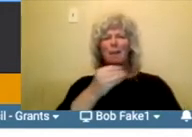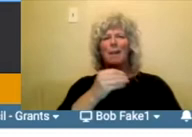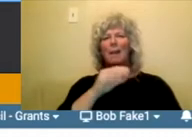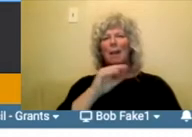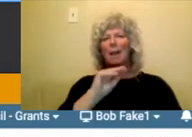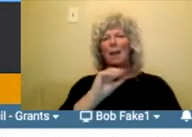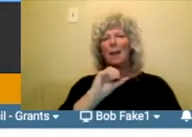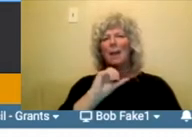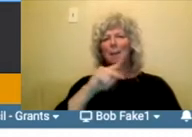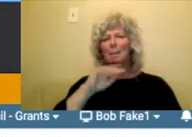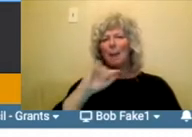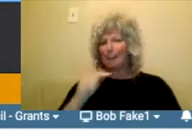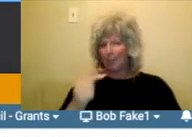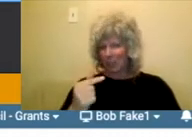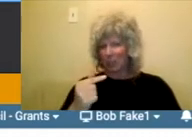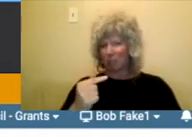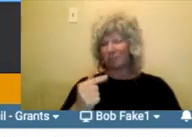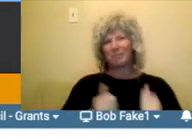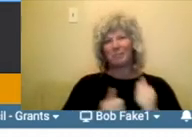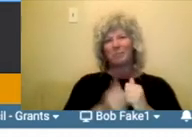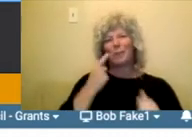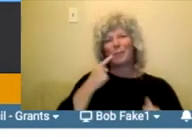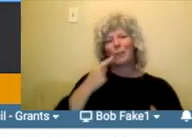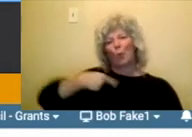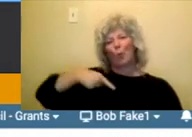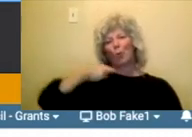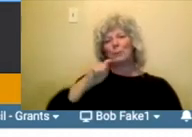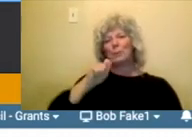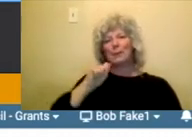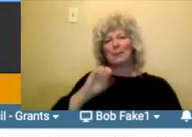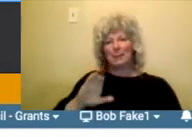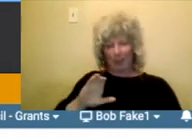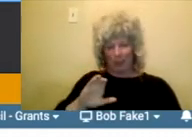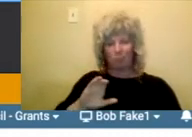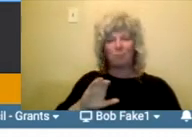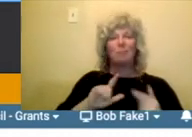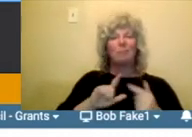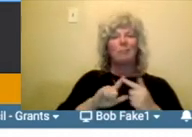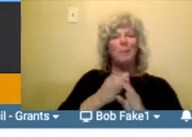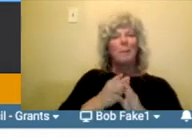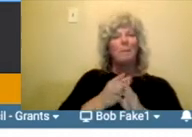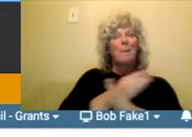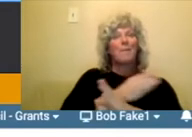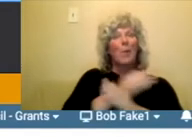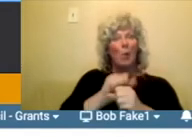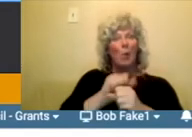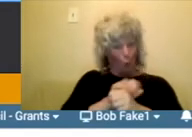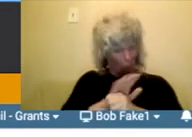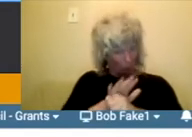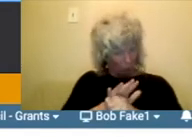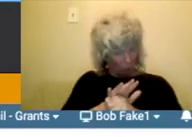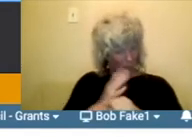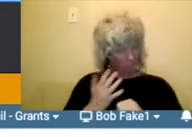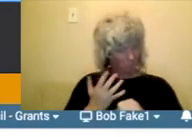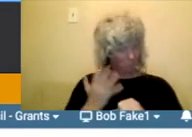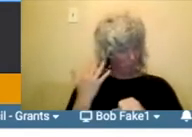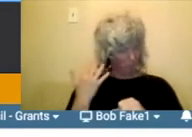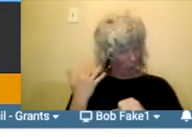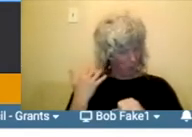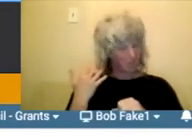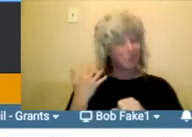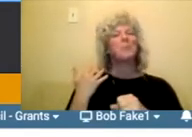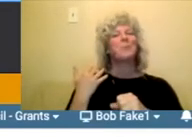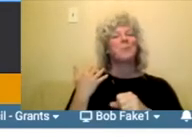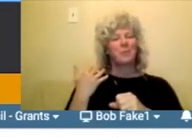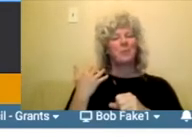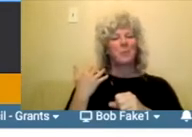um, you know, back in the before times of COVID they, uh, they also